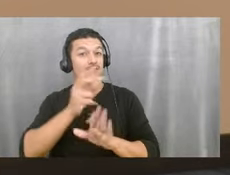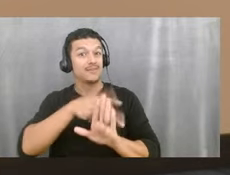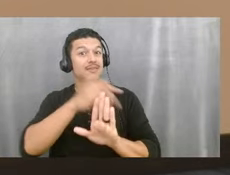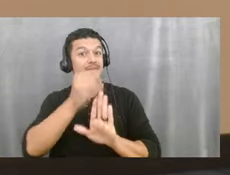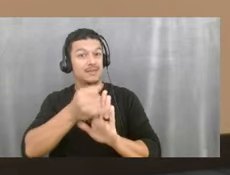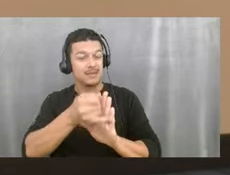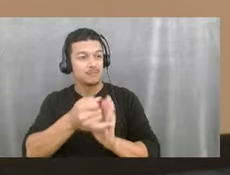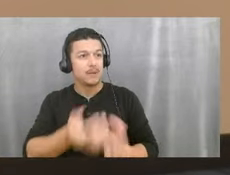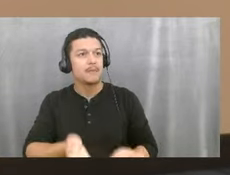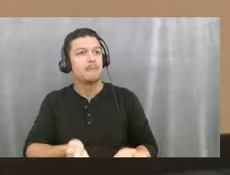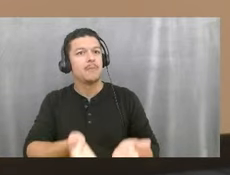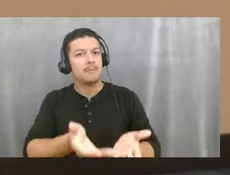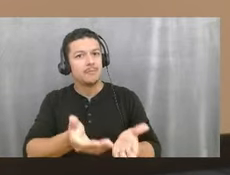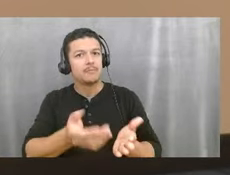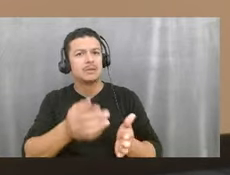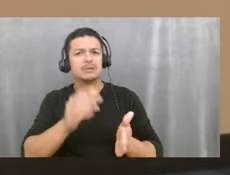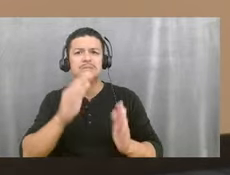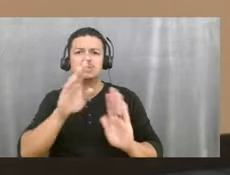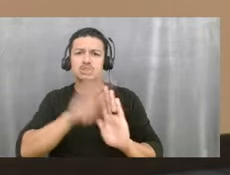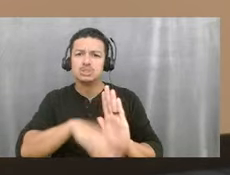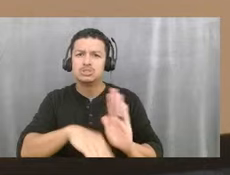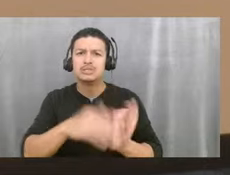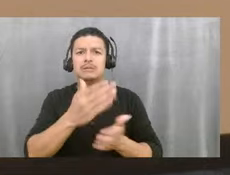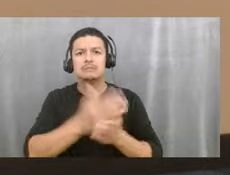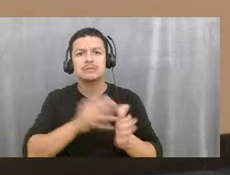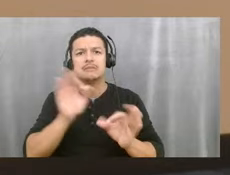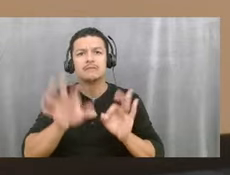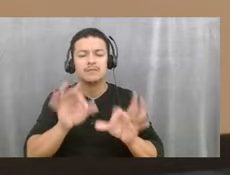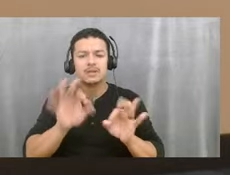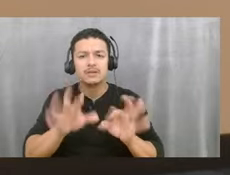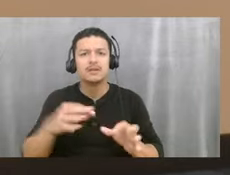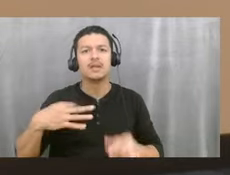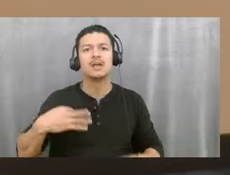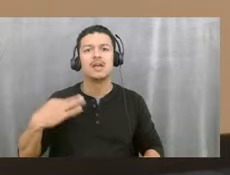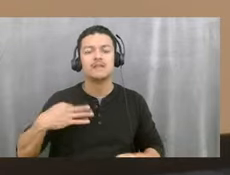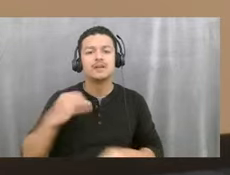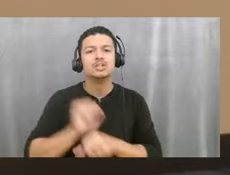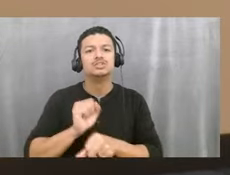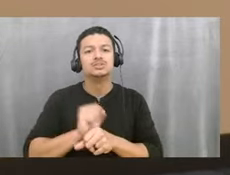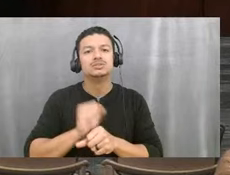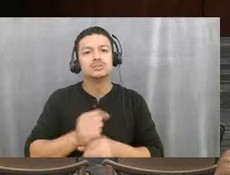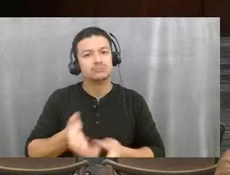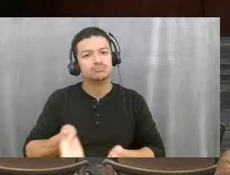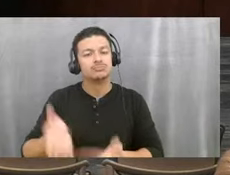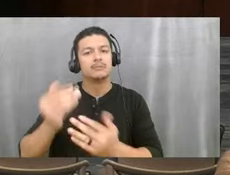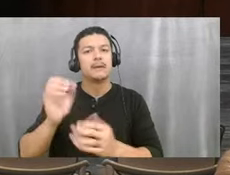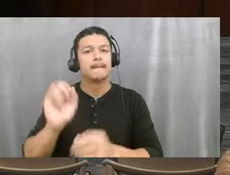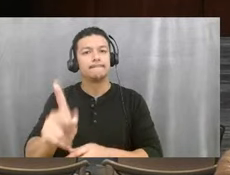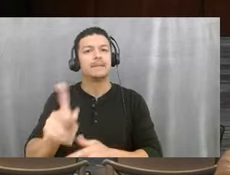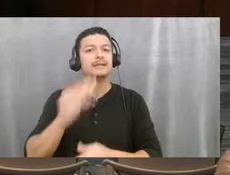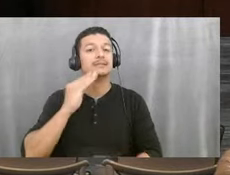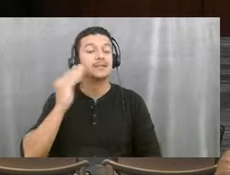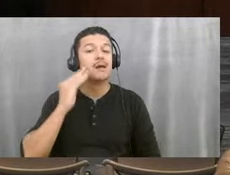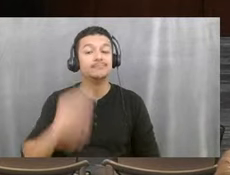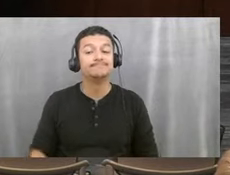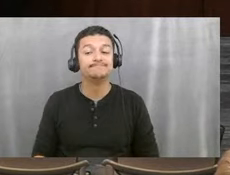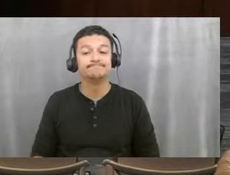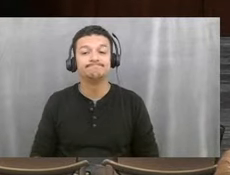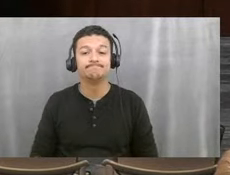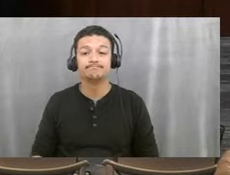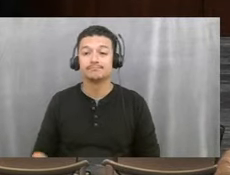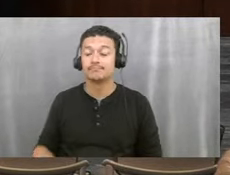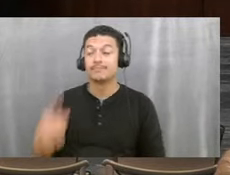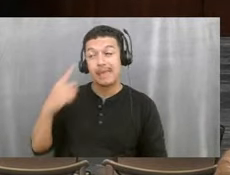and with some donations, some volunteer work, be able to get Mr. Harron back to his house. Yeah, I think it's also important to recognize that